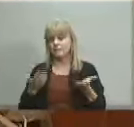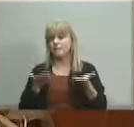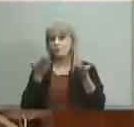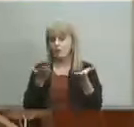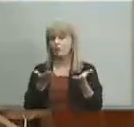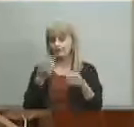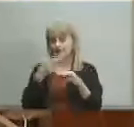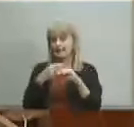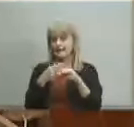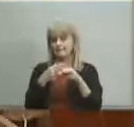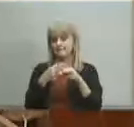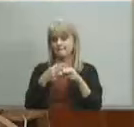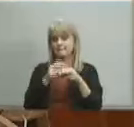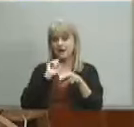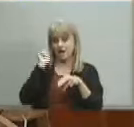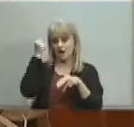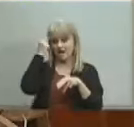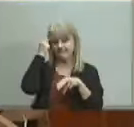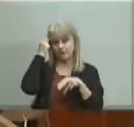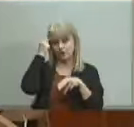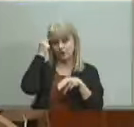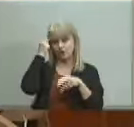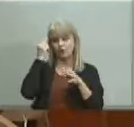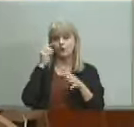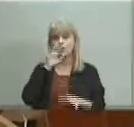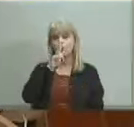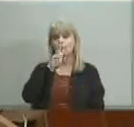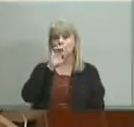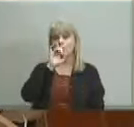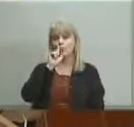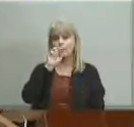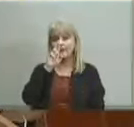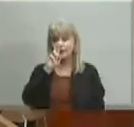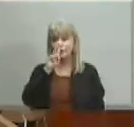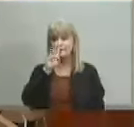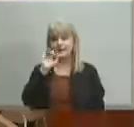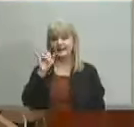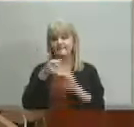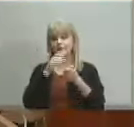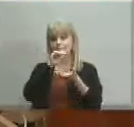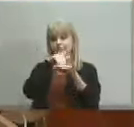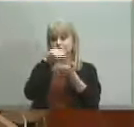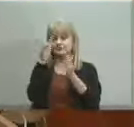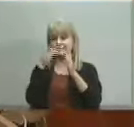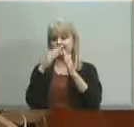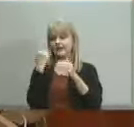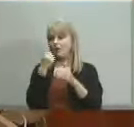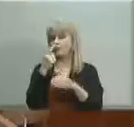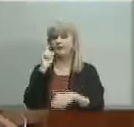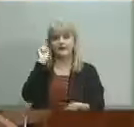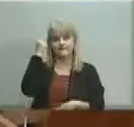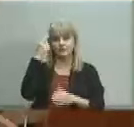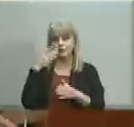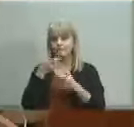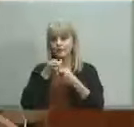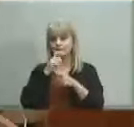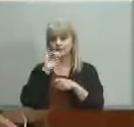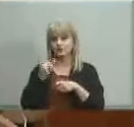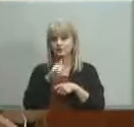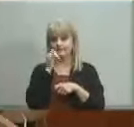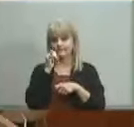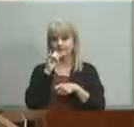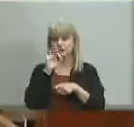the name of governor Weatherby governor Larry Lawrence Weatherby from Middletown the only governor from from Jefferson County